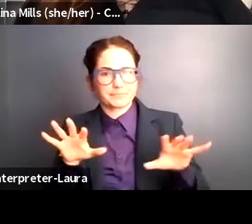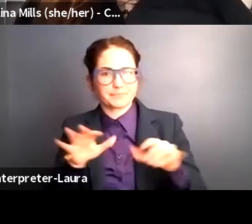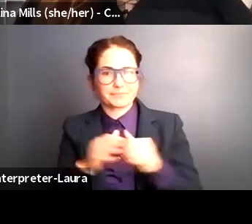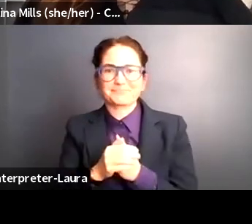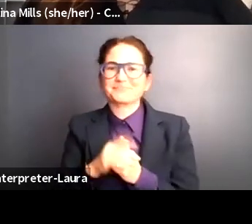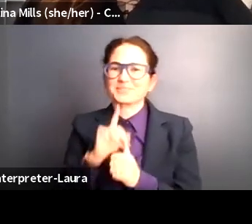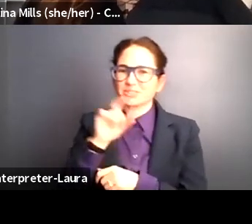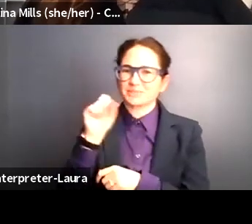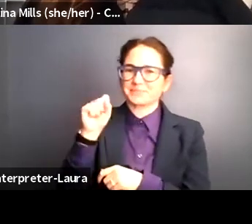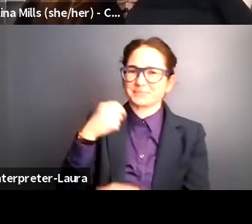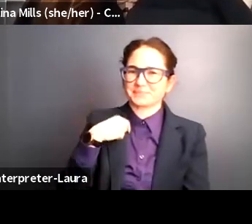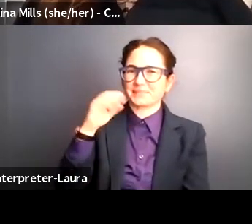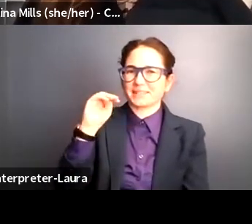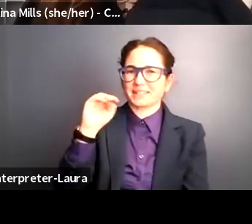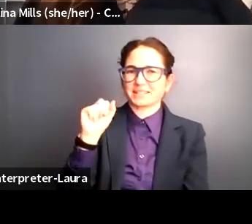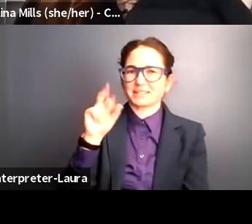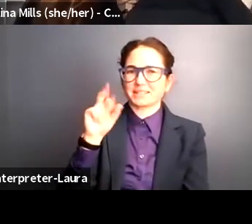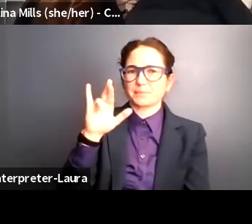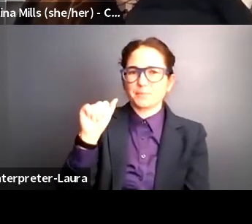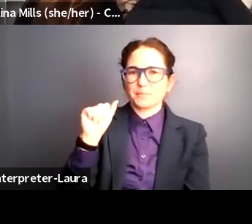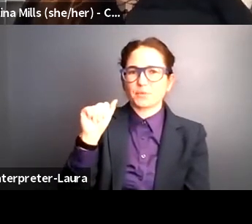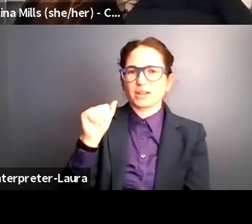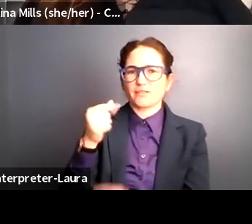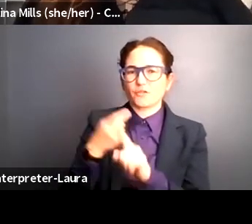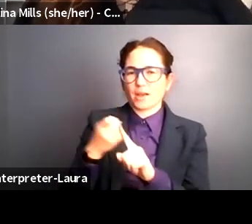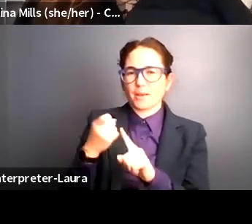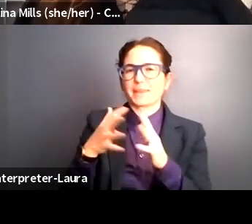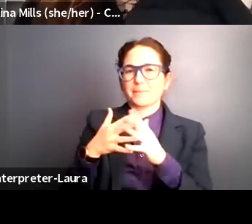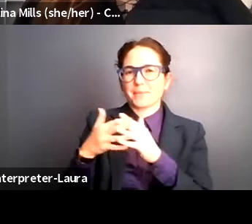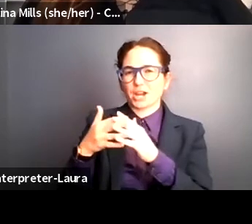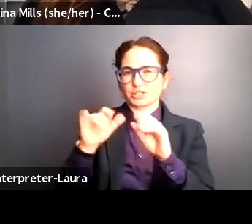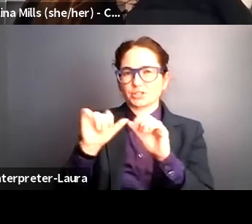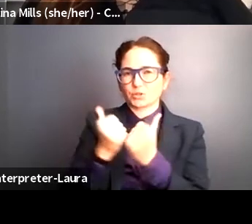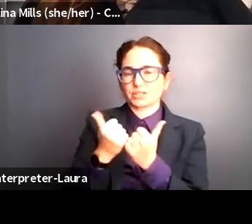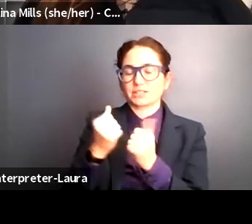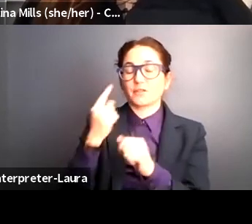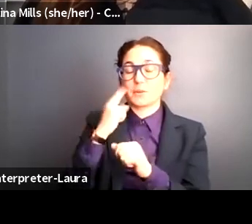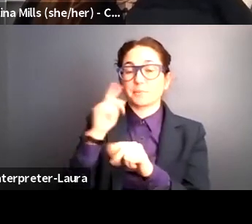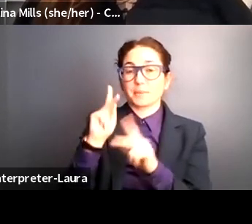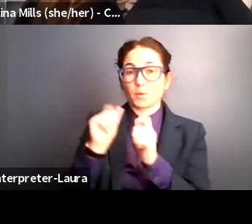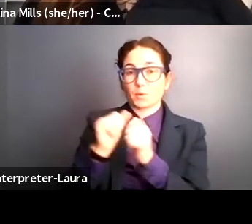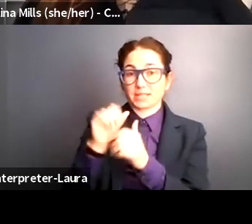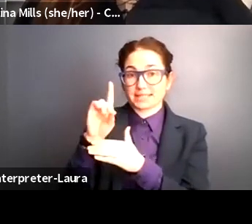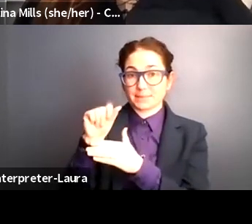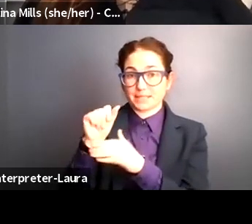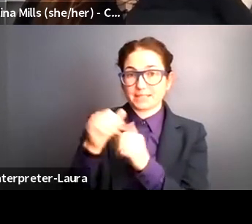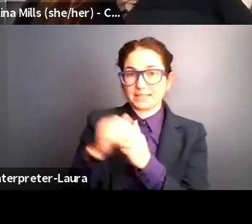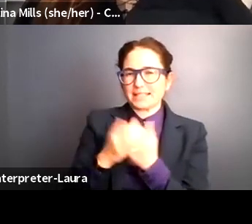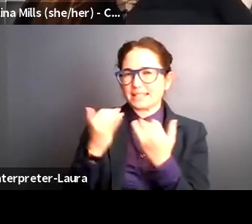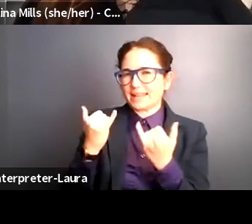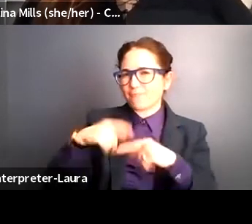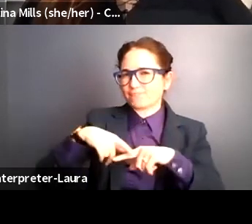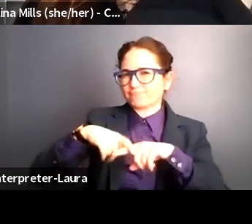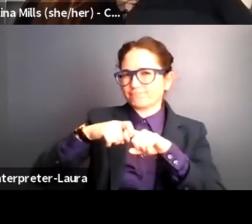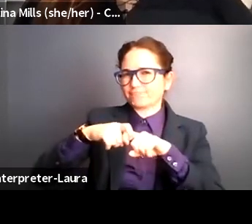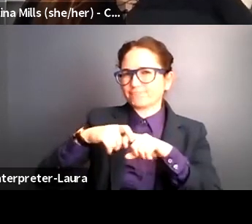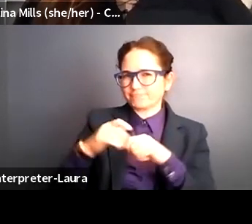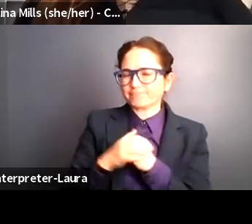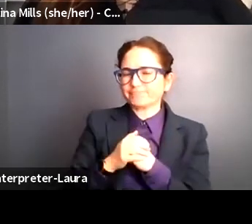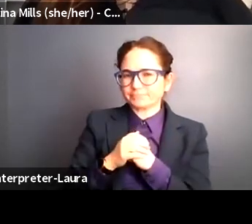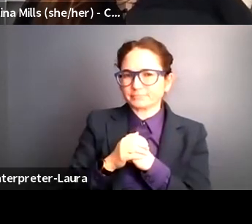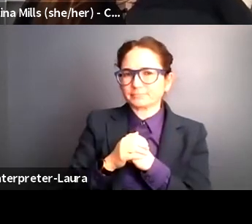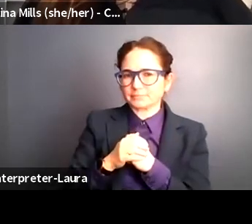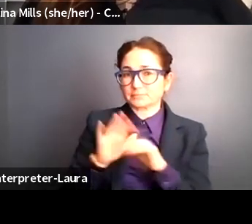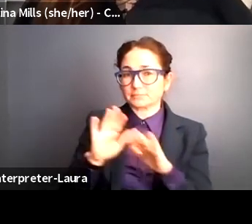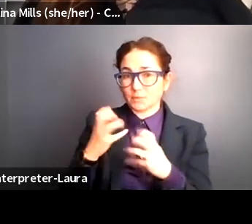and this is Maria Towne from the American Association of People with Disabilities. I want to pause really quickly to